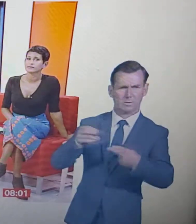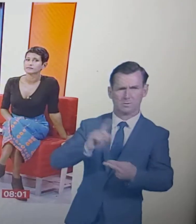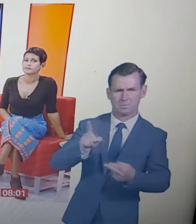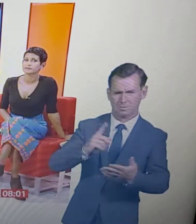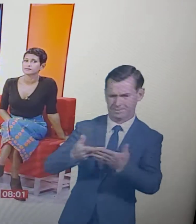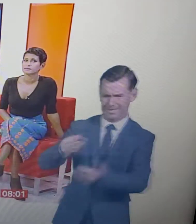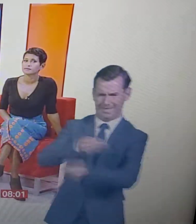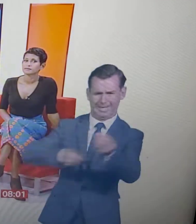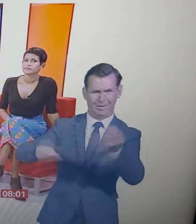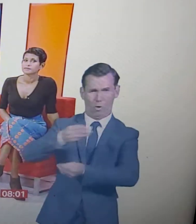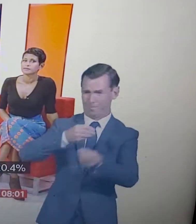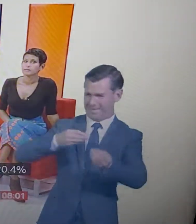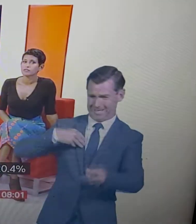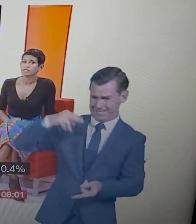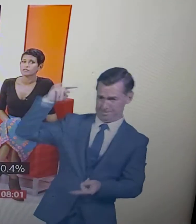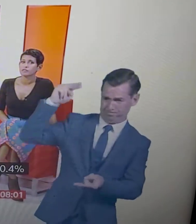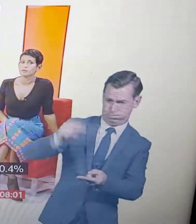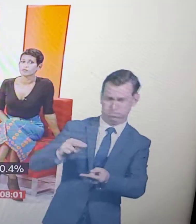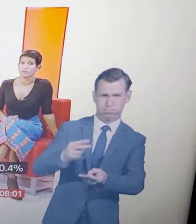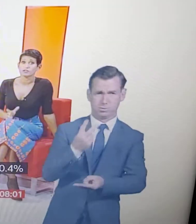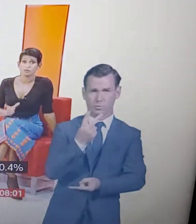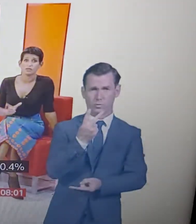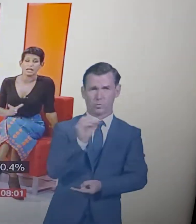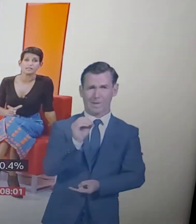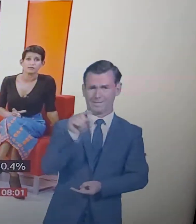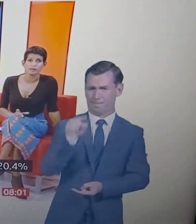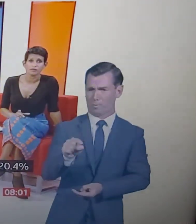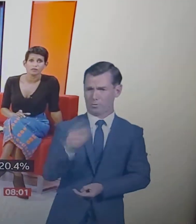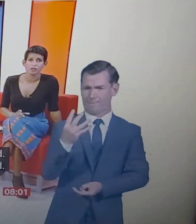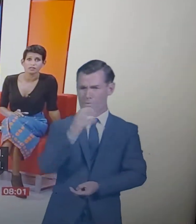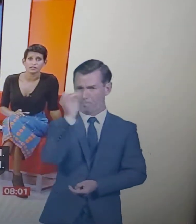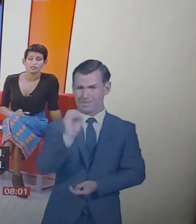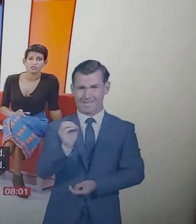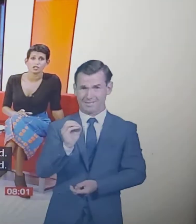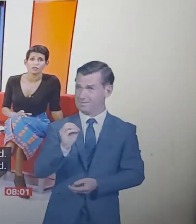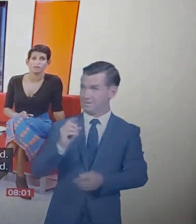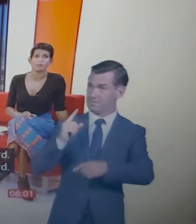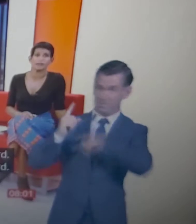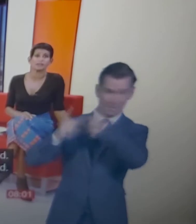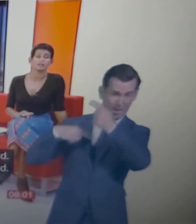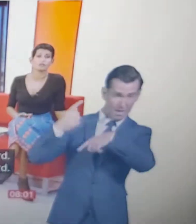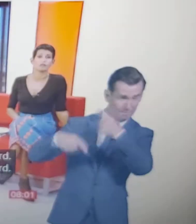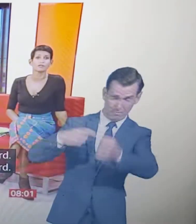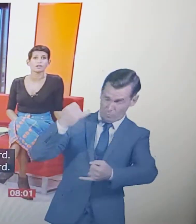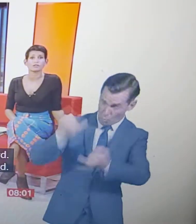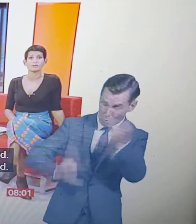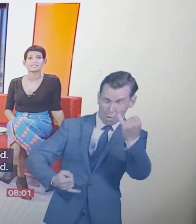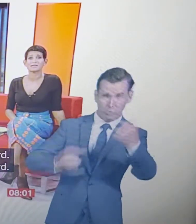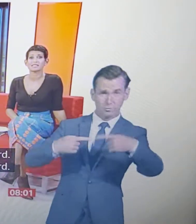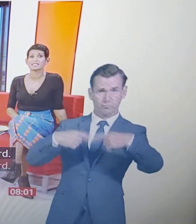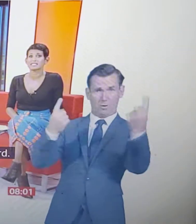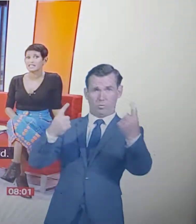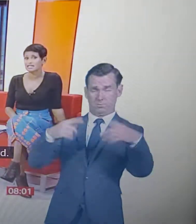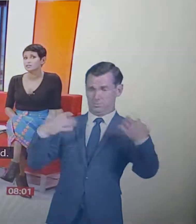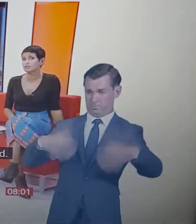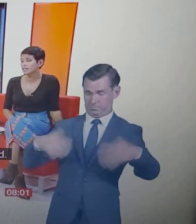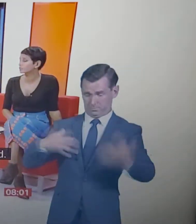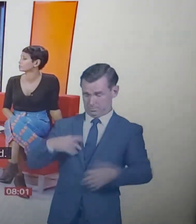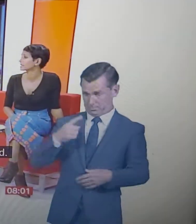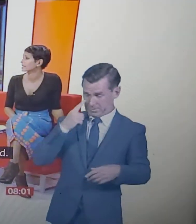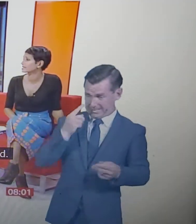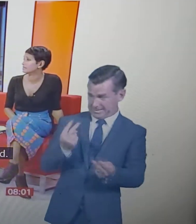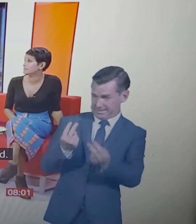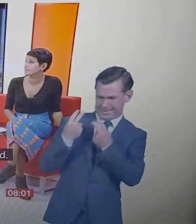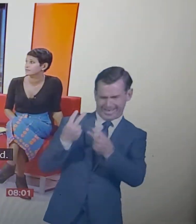This monthly drop on record. The figures are from the first full calendar month of the lockdown and show the impact that the coronavirus pandemic has had on